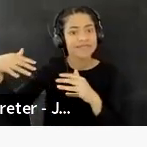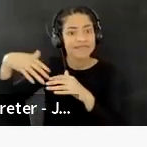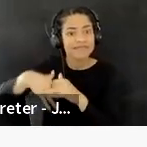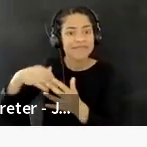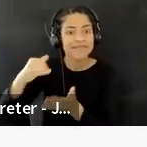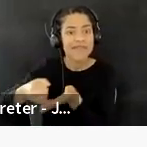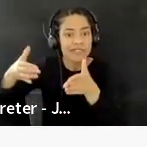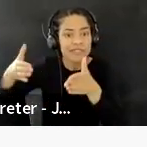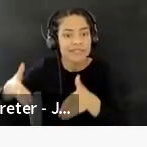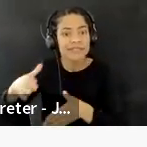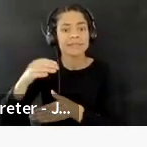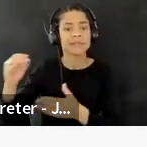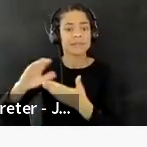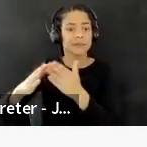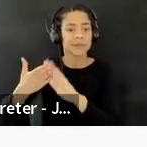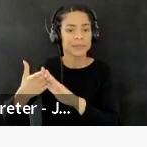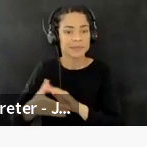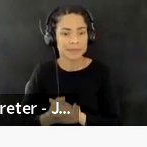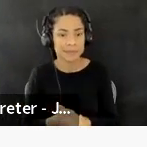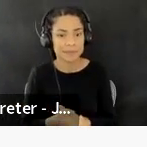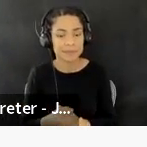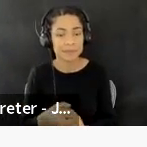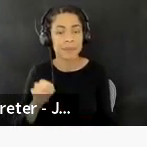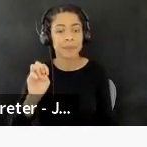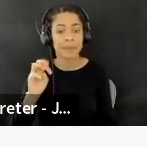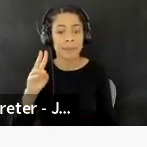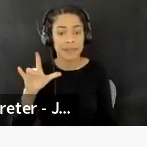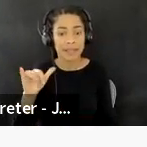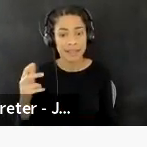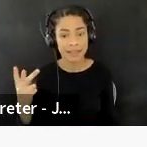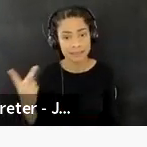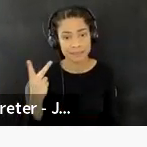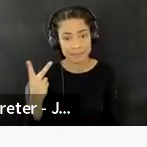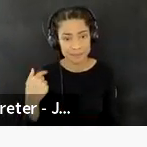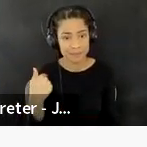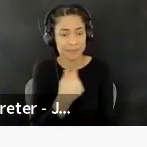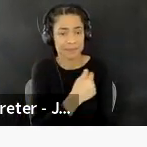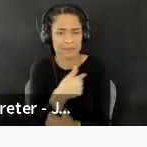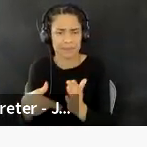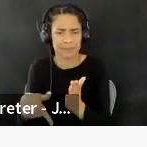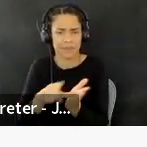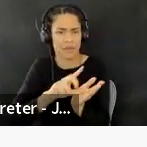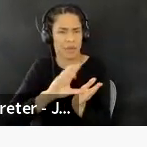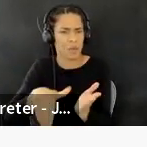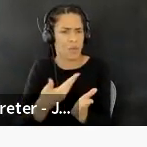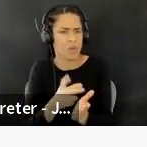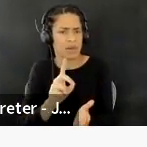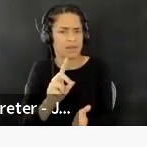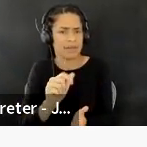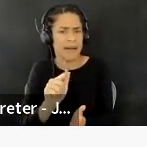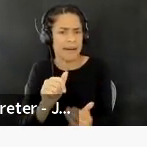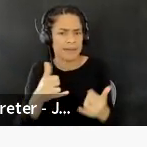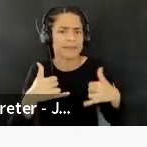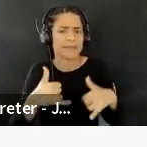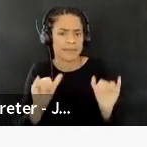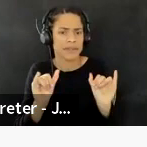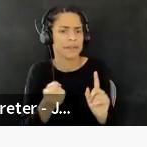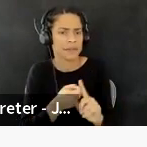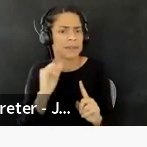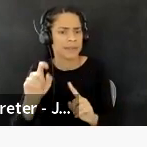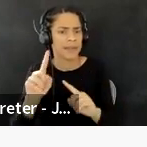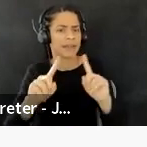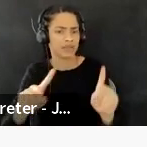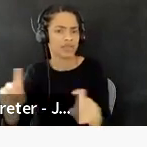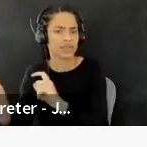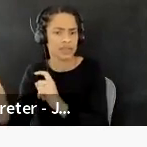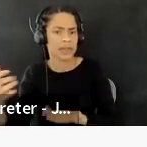Um, Emily and I are in the process of reviewing the data from this first round of the survey. Um, and we're working toward